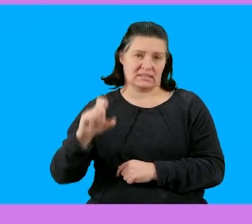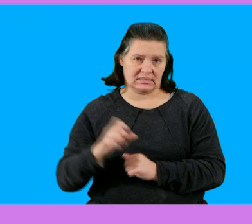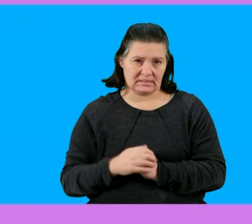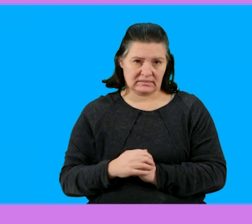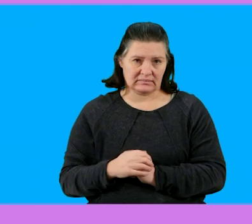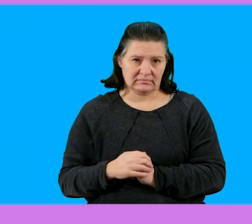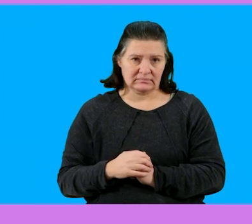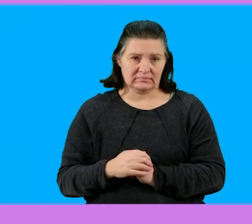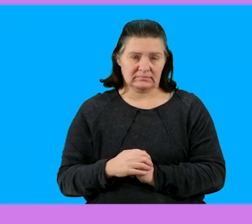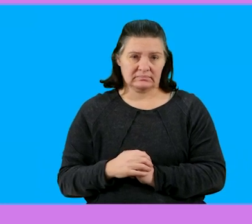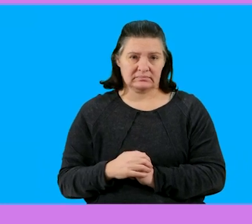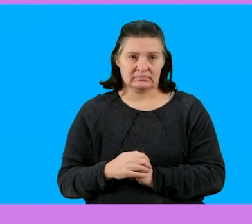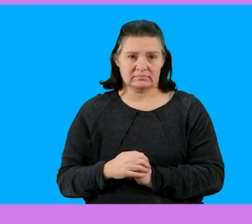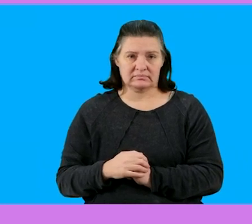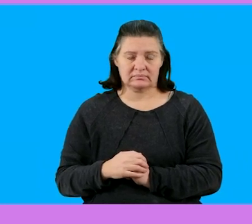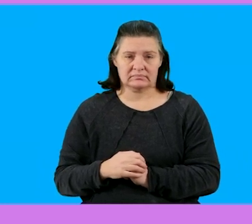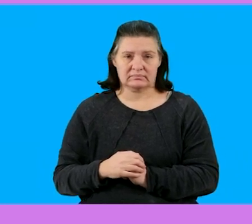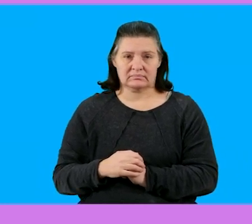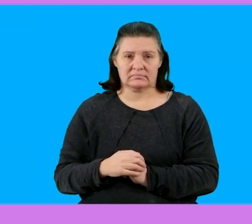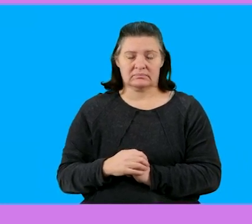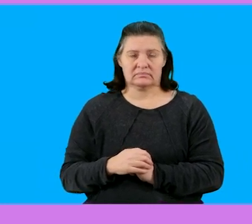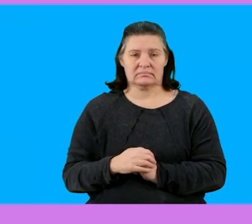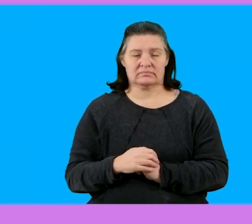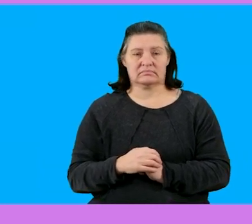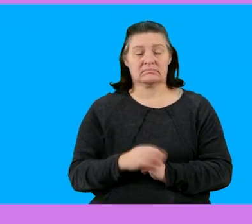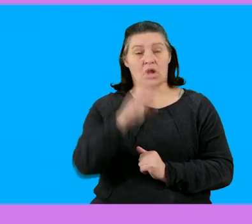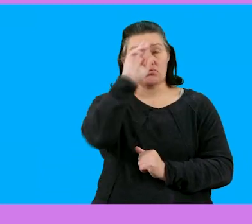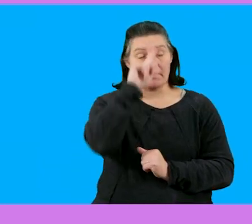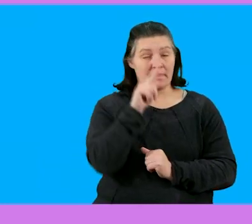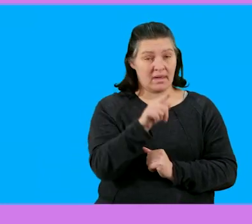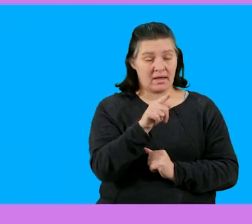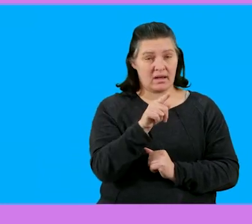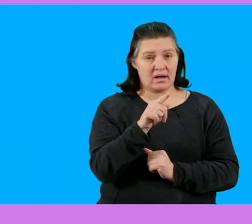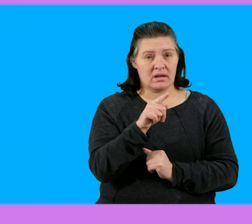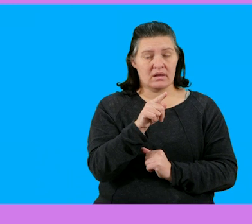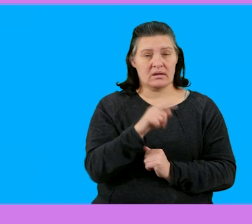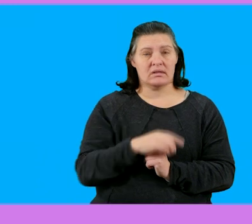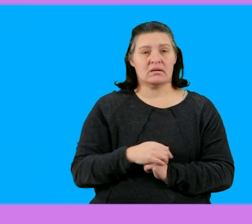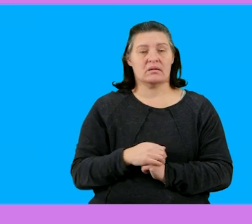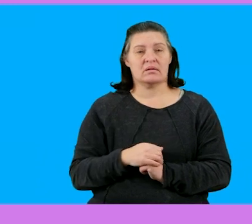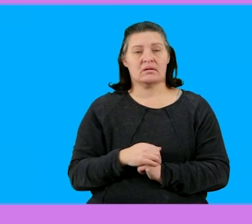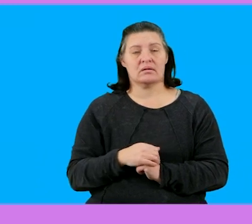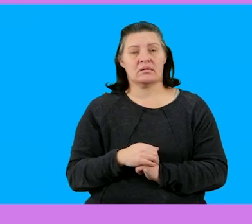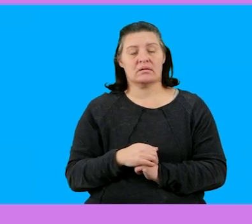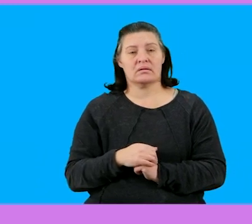okay and then remember it is for